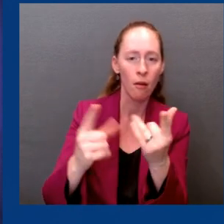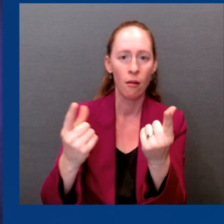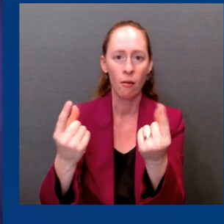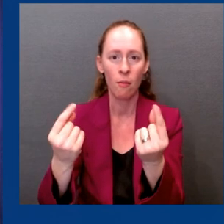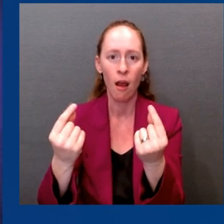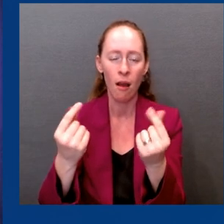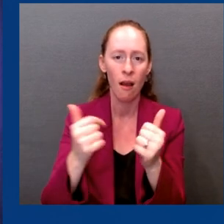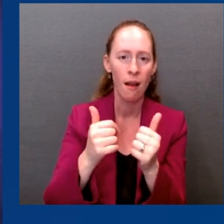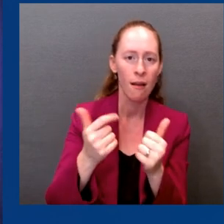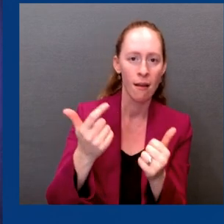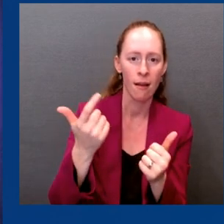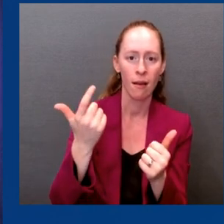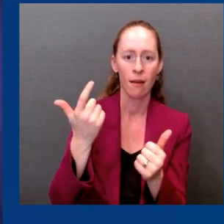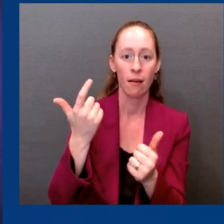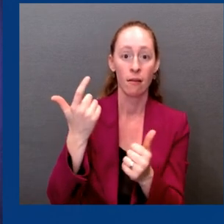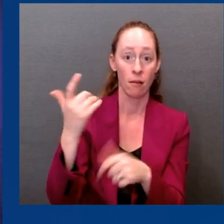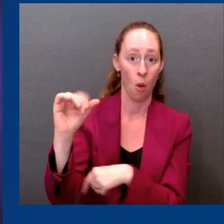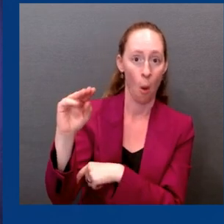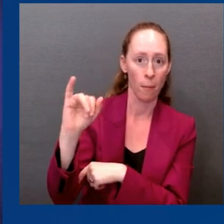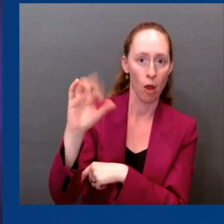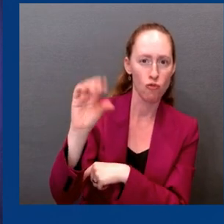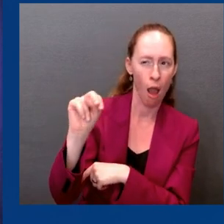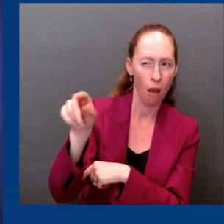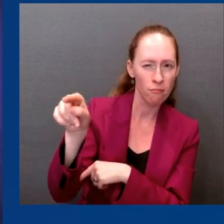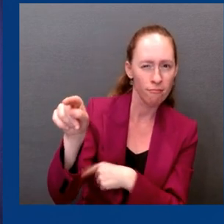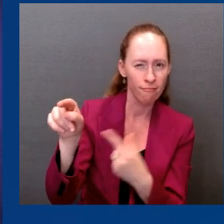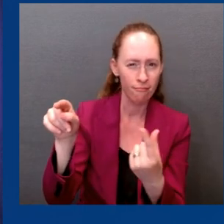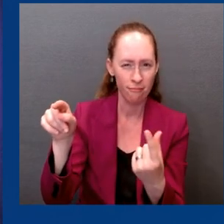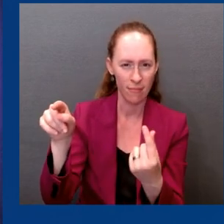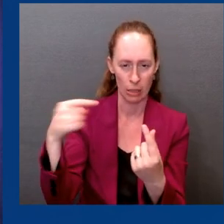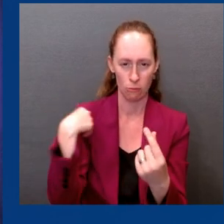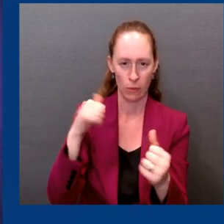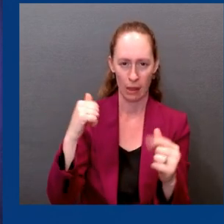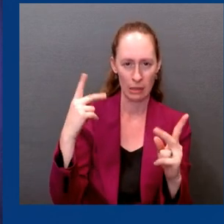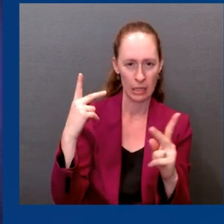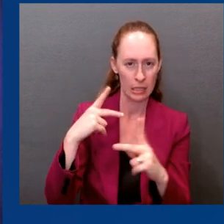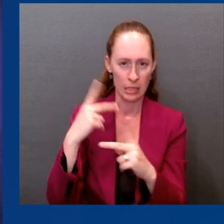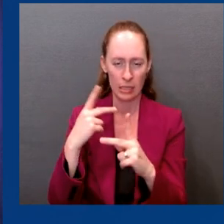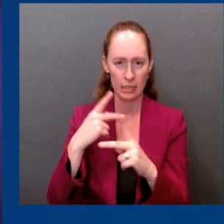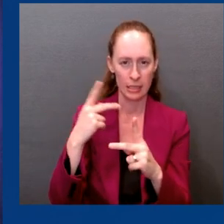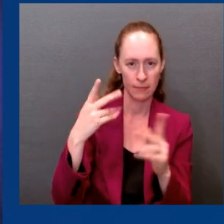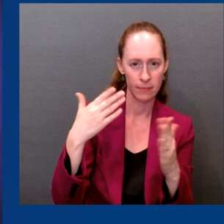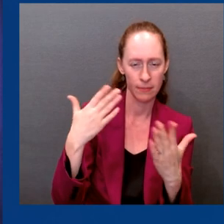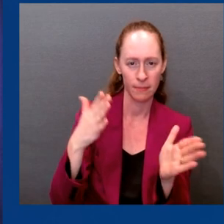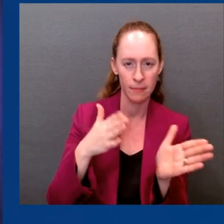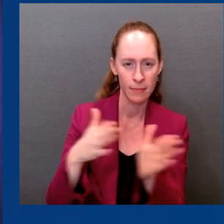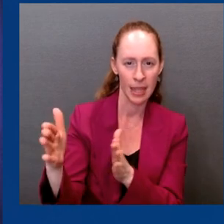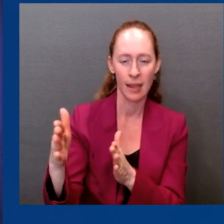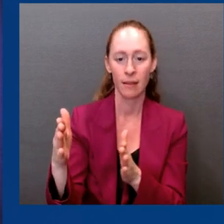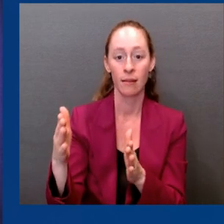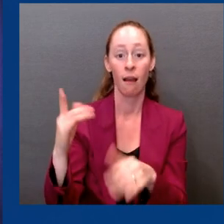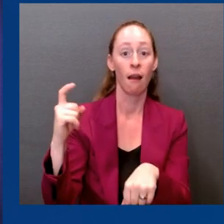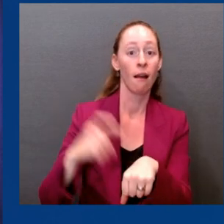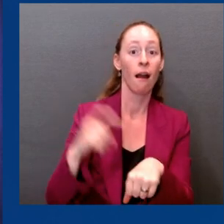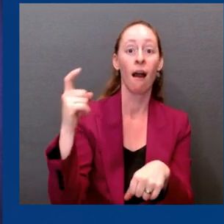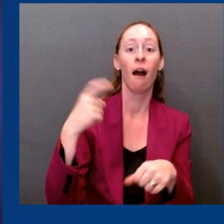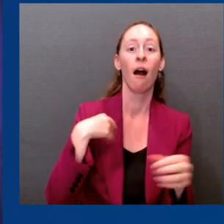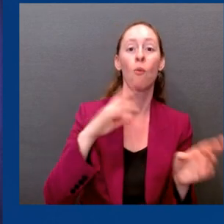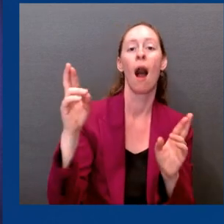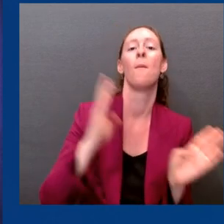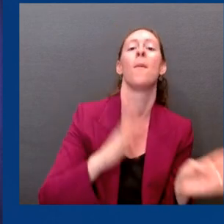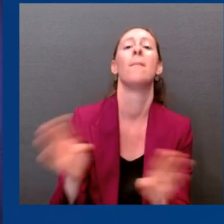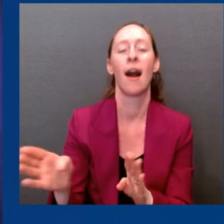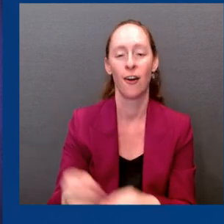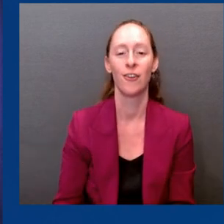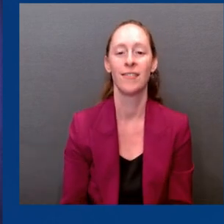trying to constantly stay ahead of this. We're trying to be able to look around the corner. It gets tougher and tougher as you get fewer and fewer resources